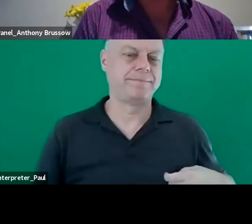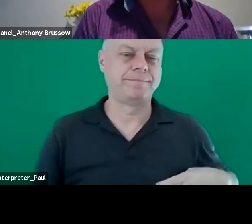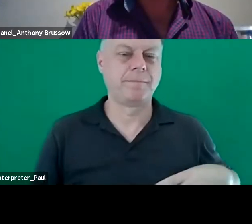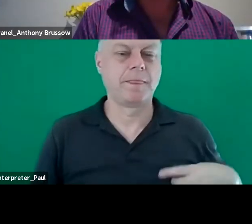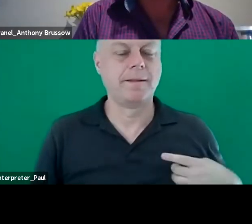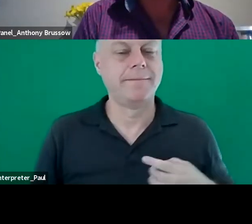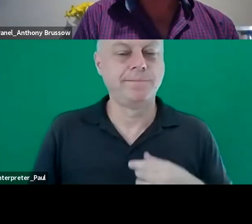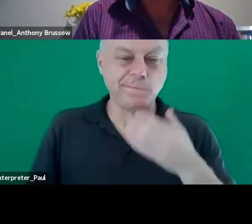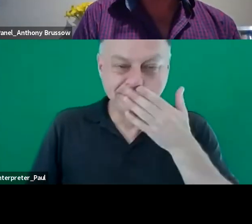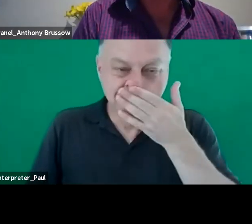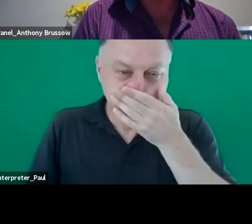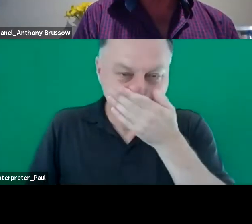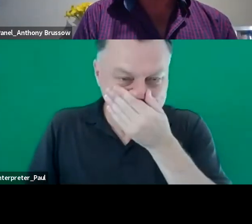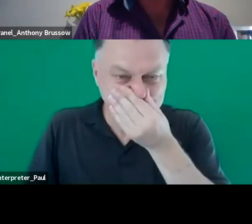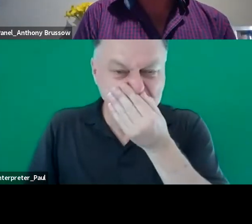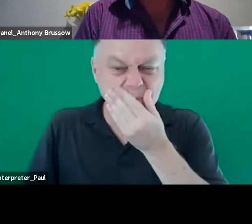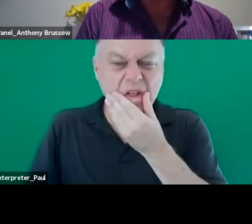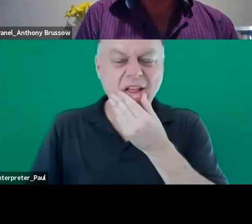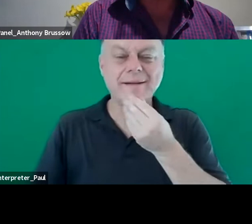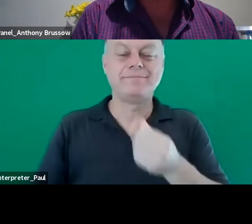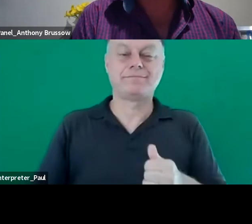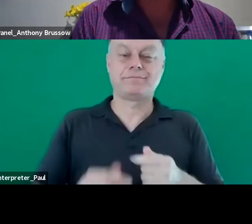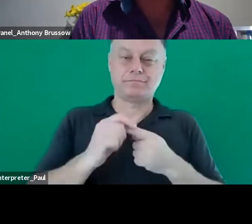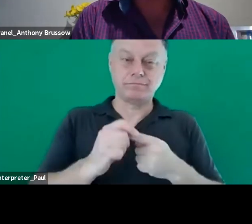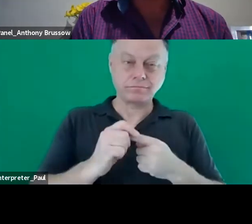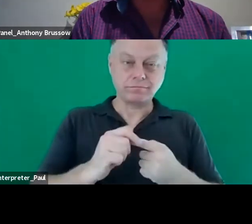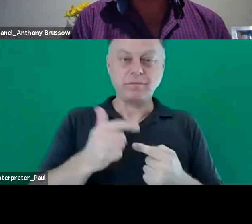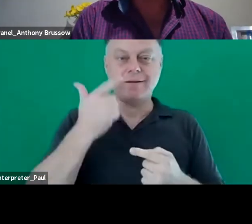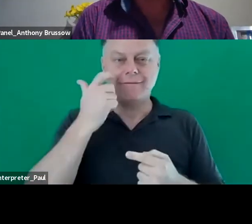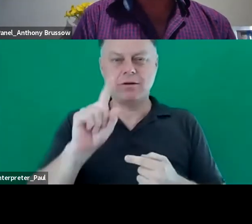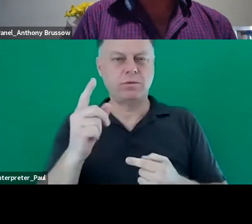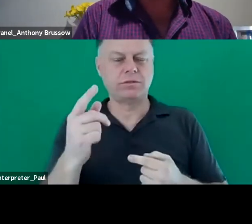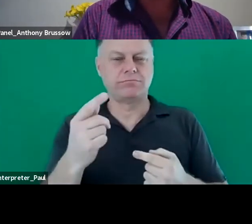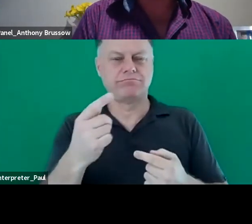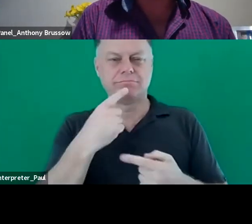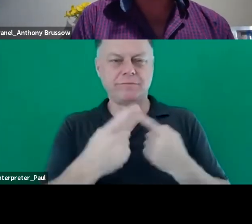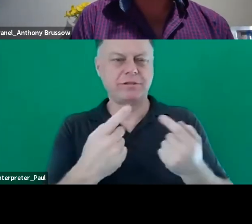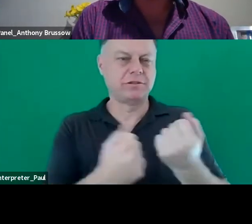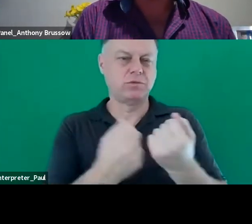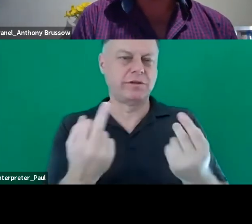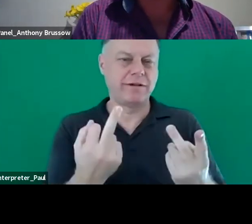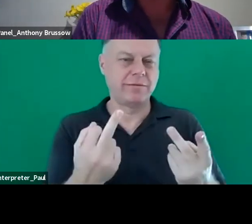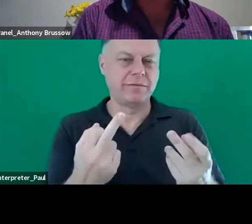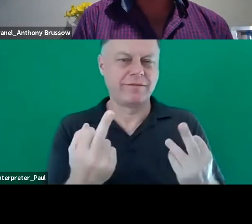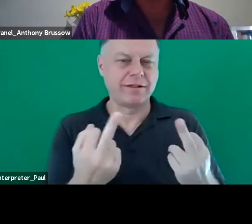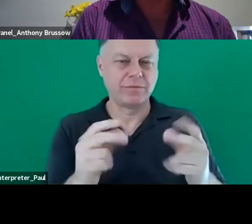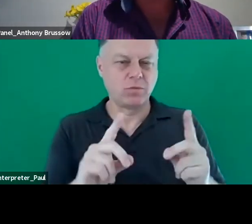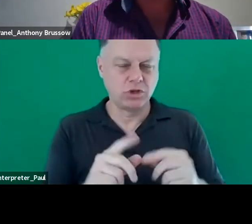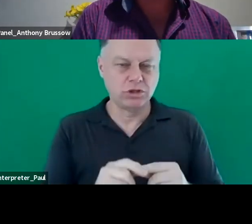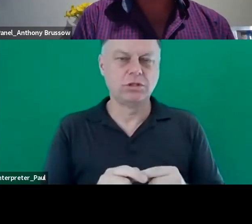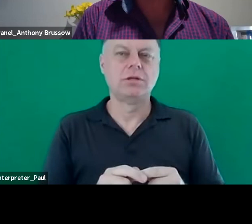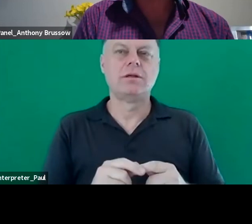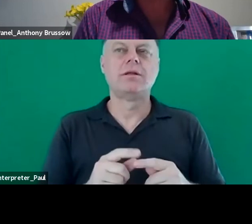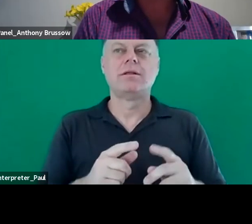I think um find out what's available for you um then work very hard towards